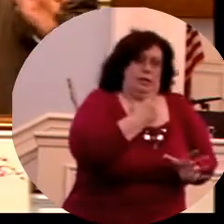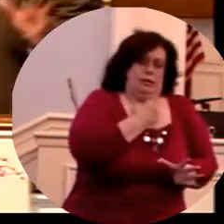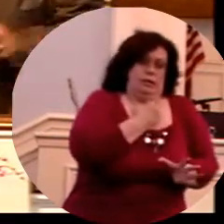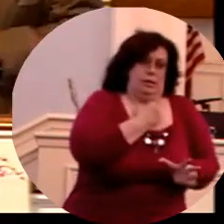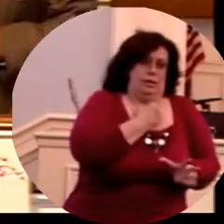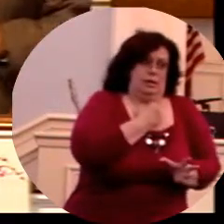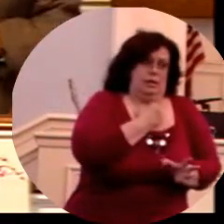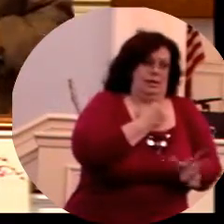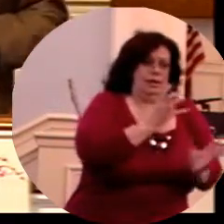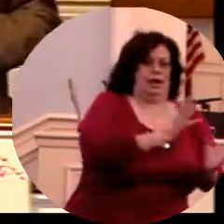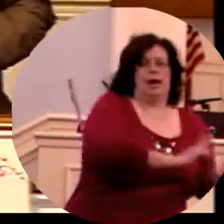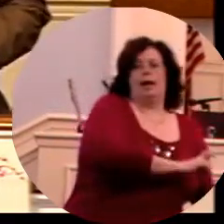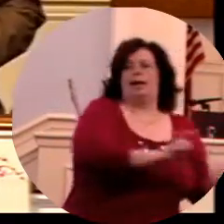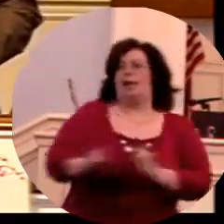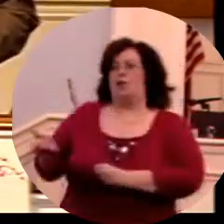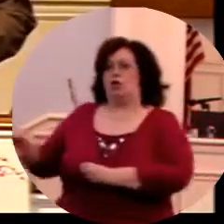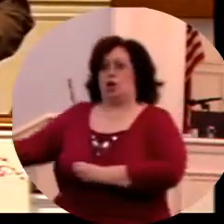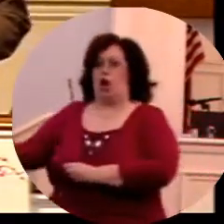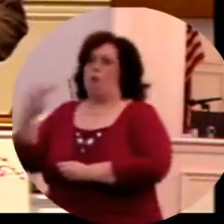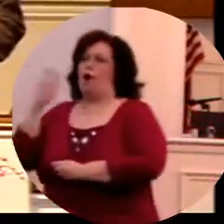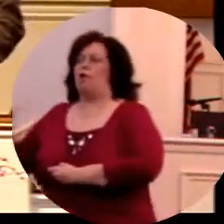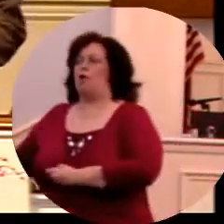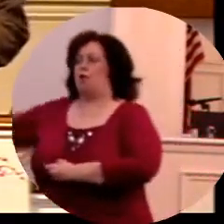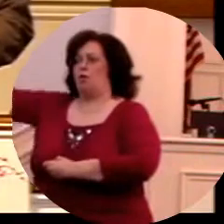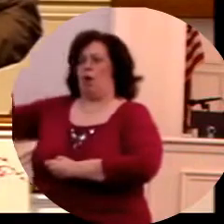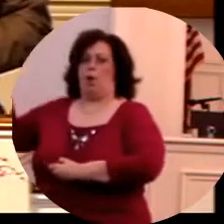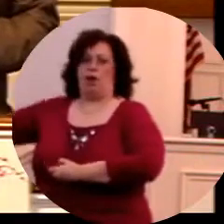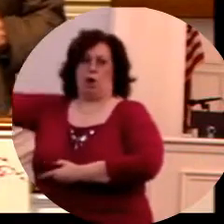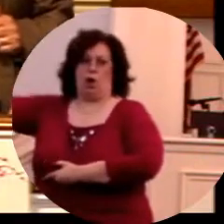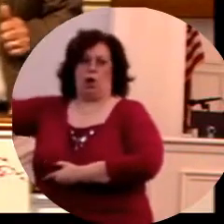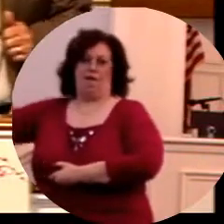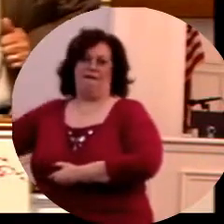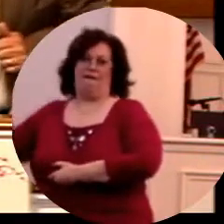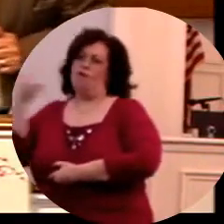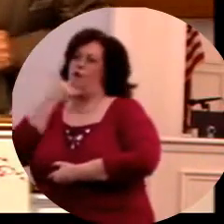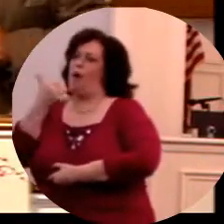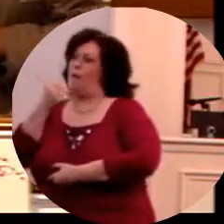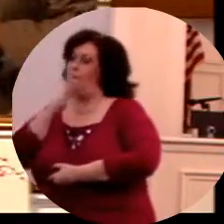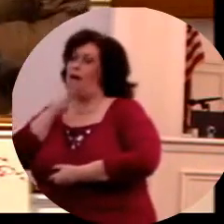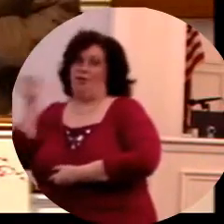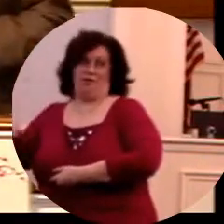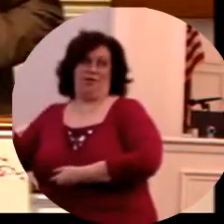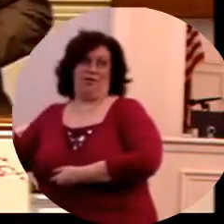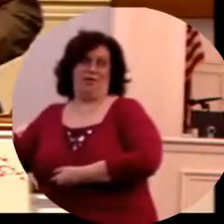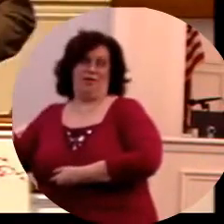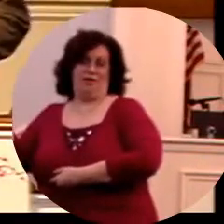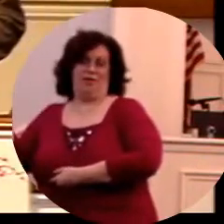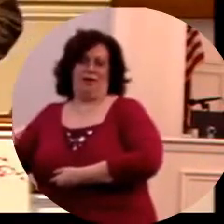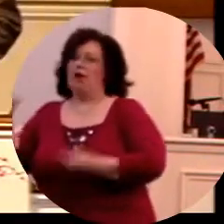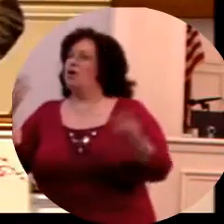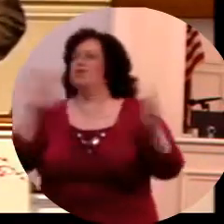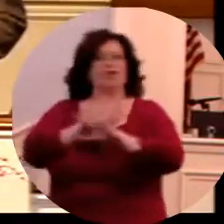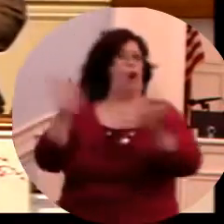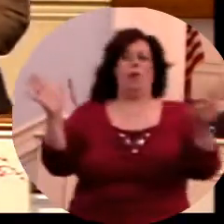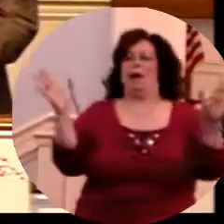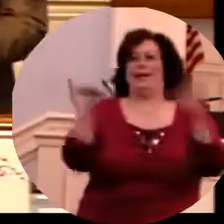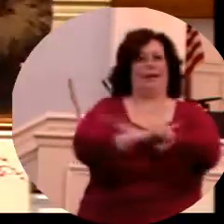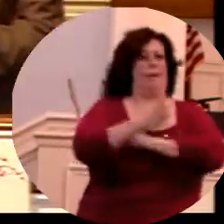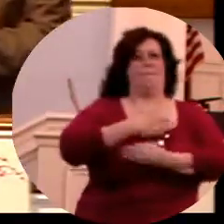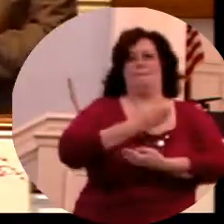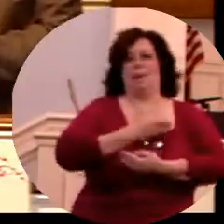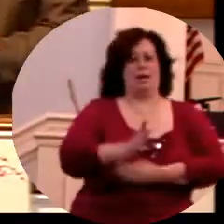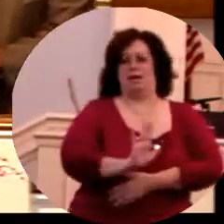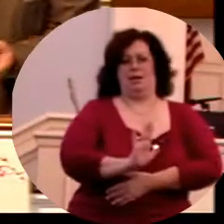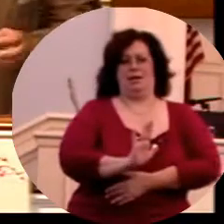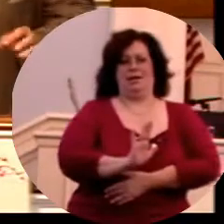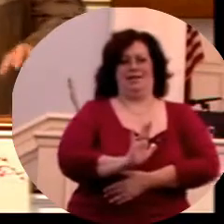that. Let's set her habit. I'd rather this child live and her have the child than it to be